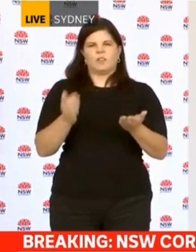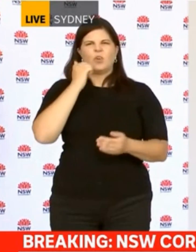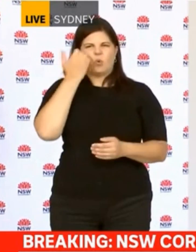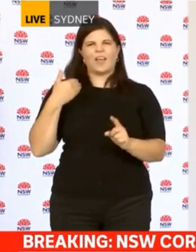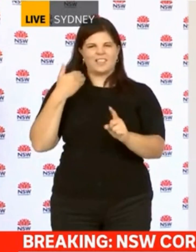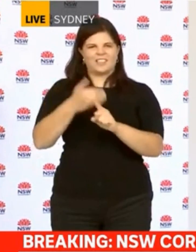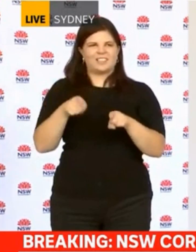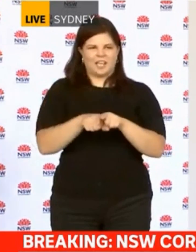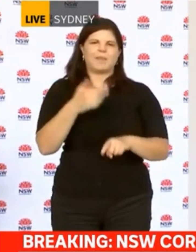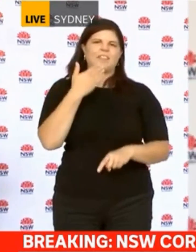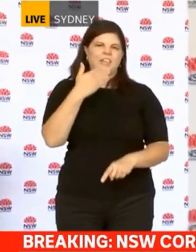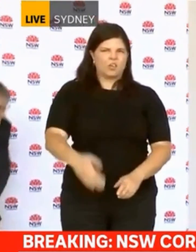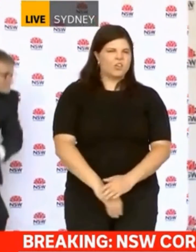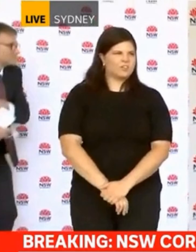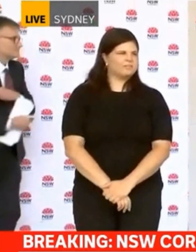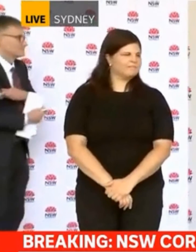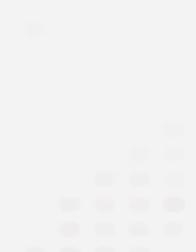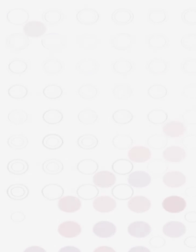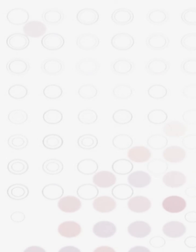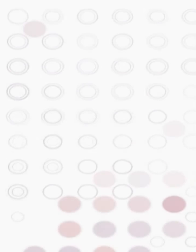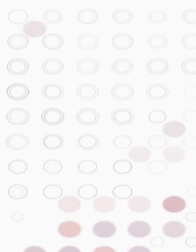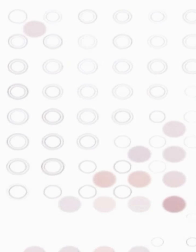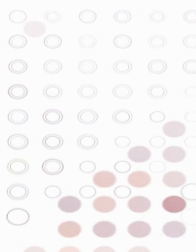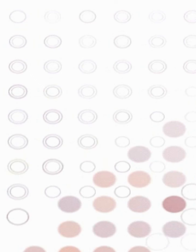objective. Thanks, everyone. Thanks. Thanks.